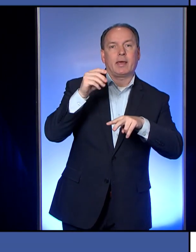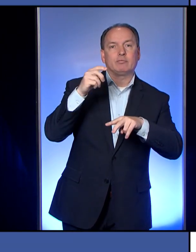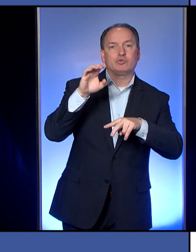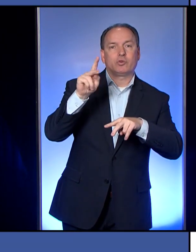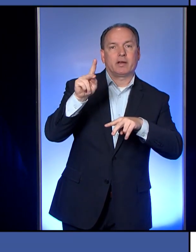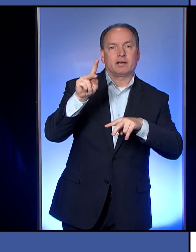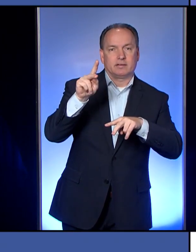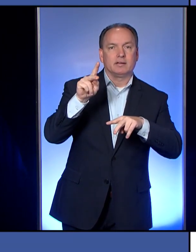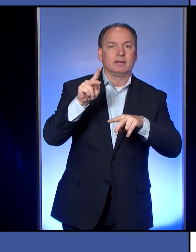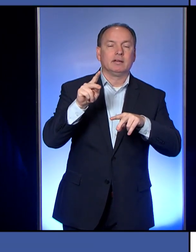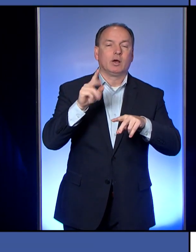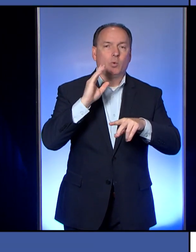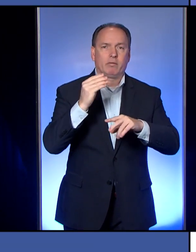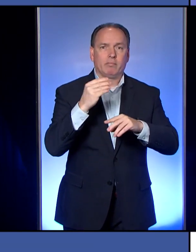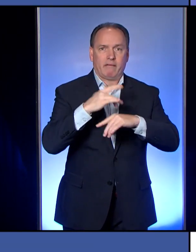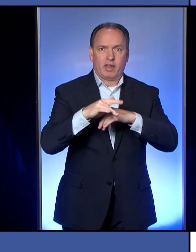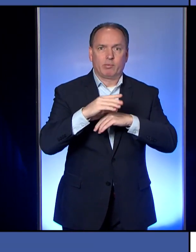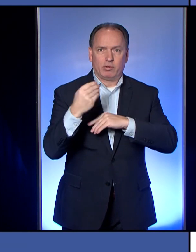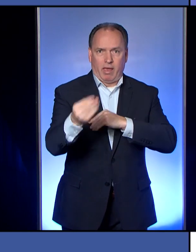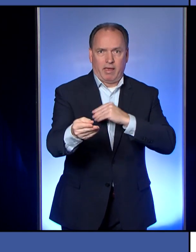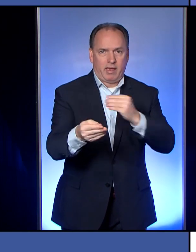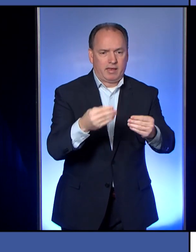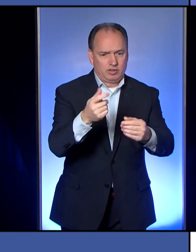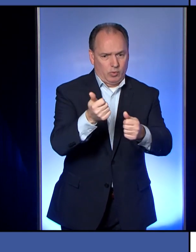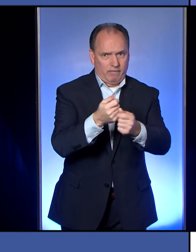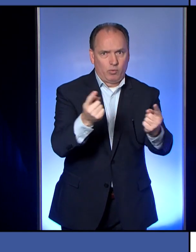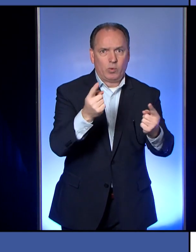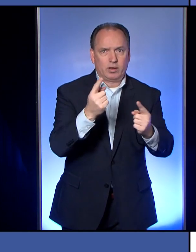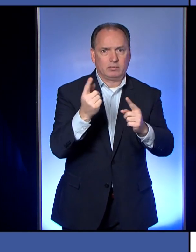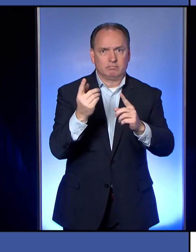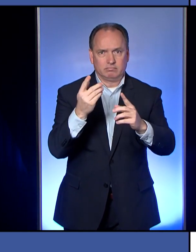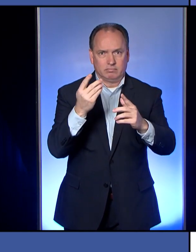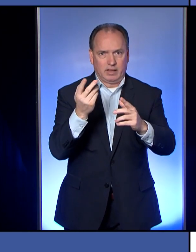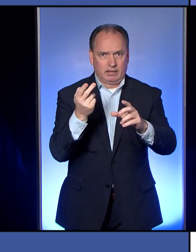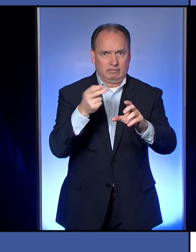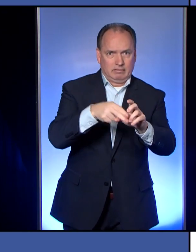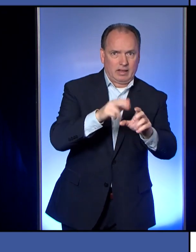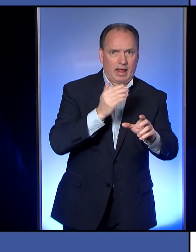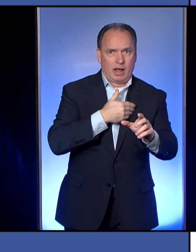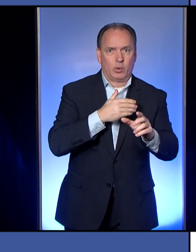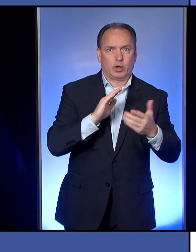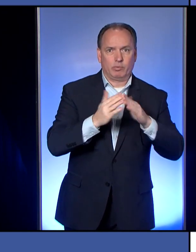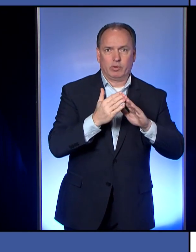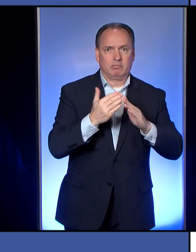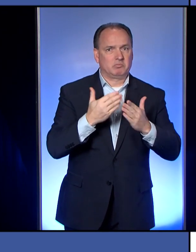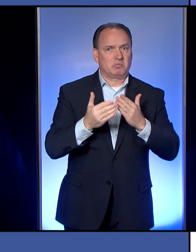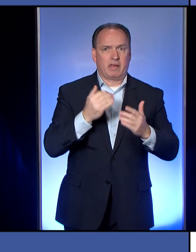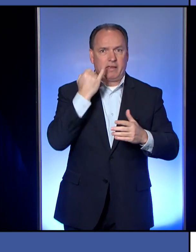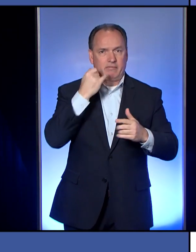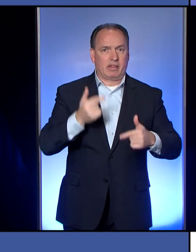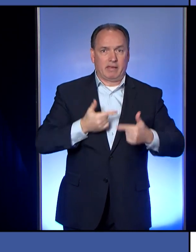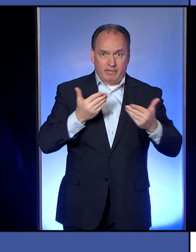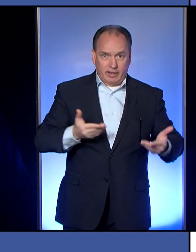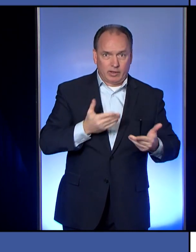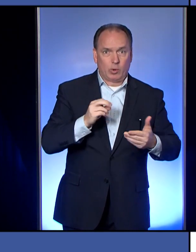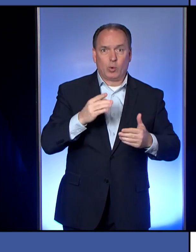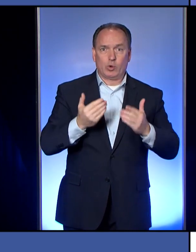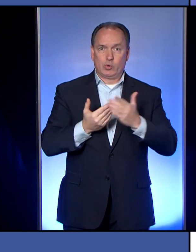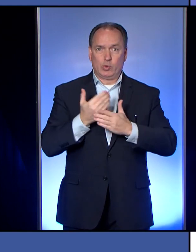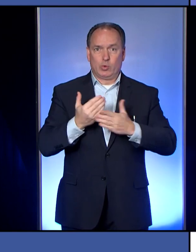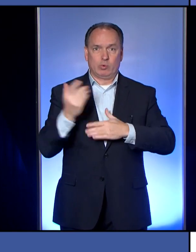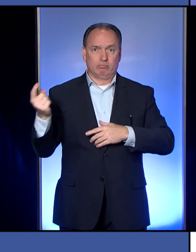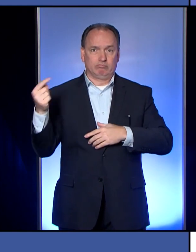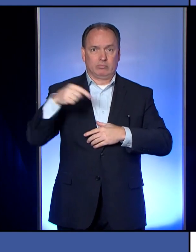and handed to each person entering our community whether they're a resident returning from somewhere or whether there's someone new to our county.